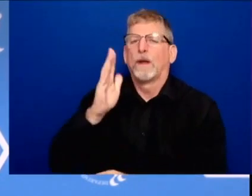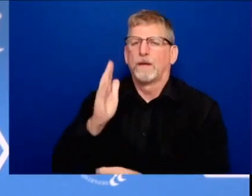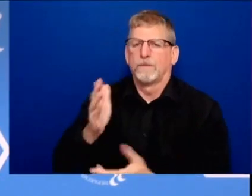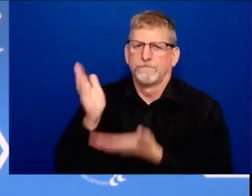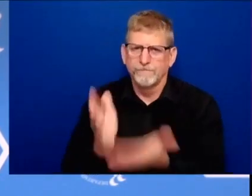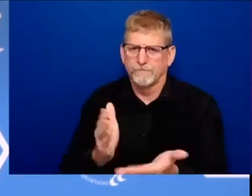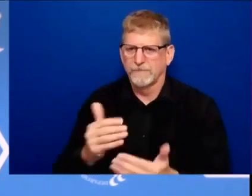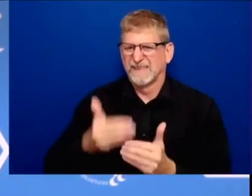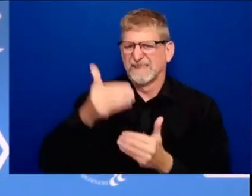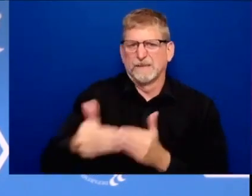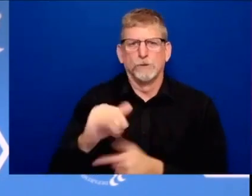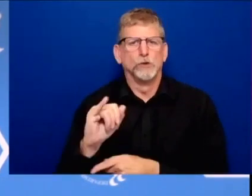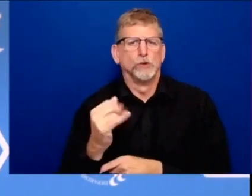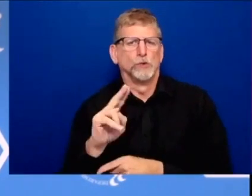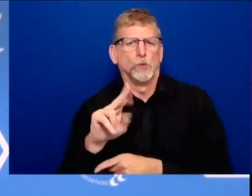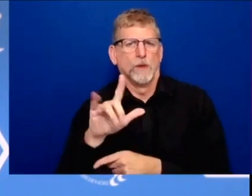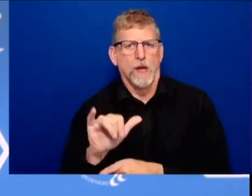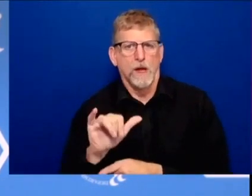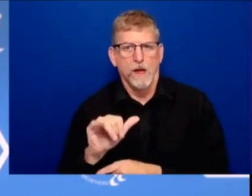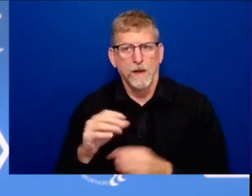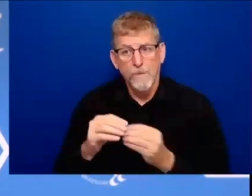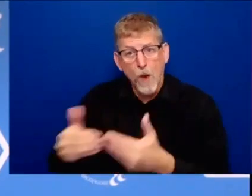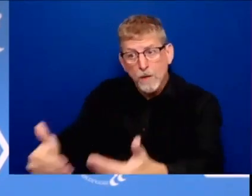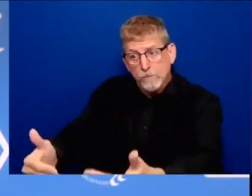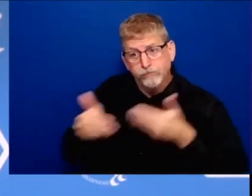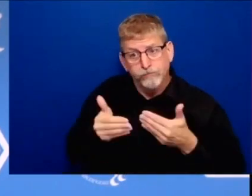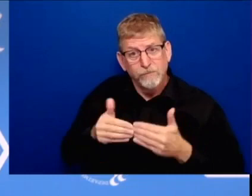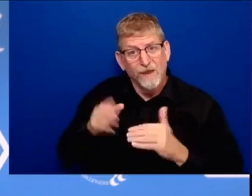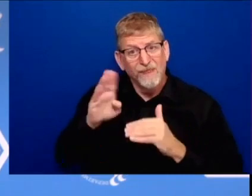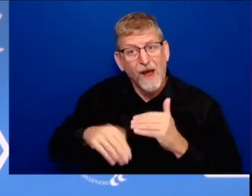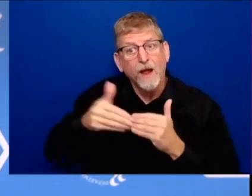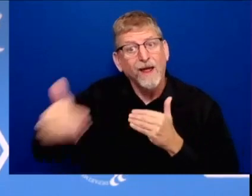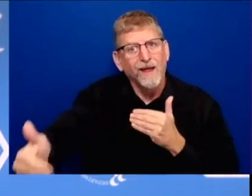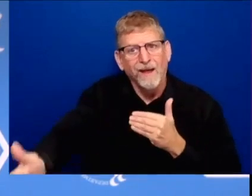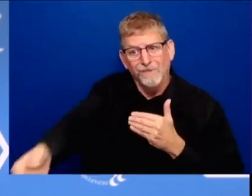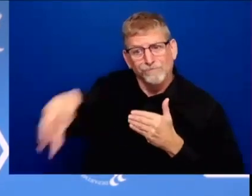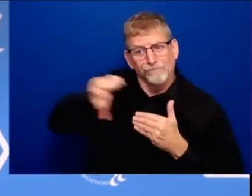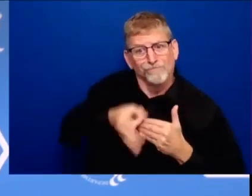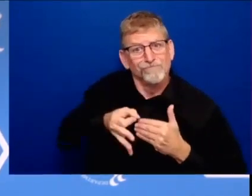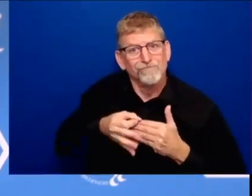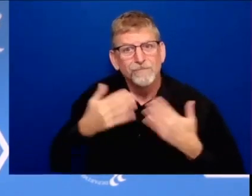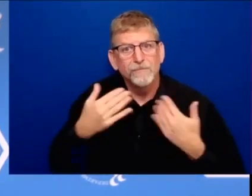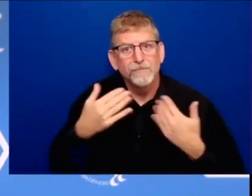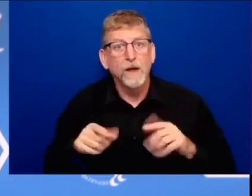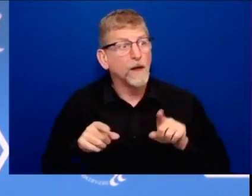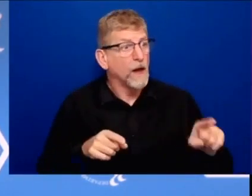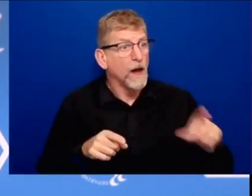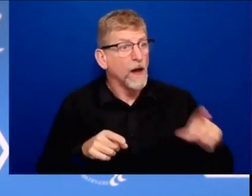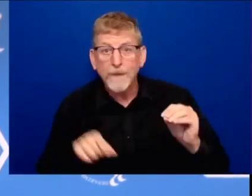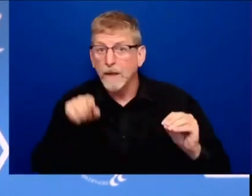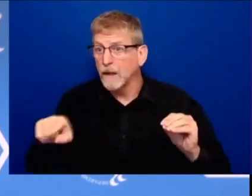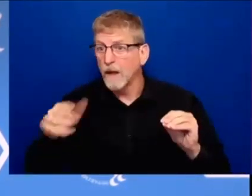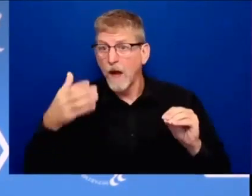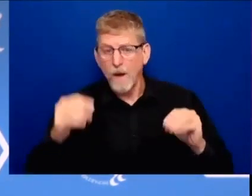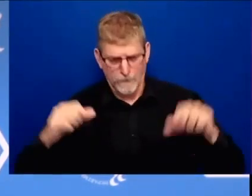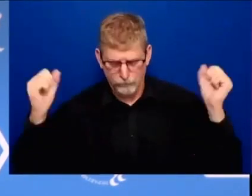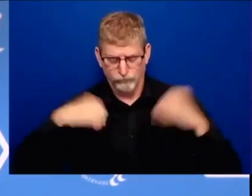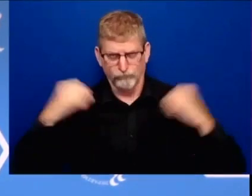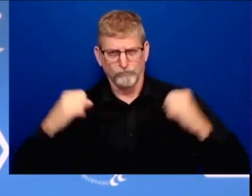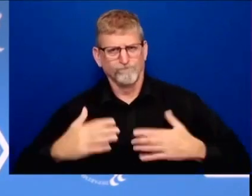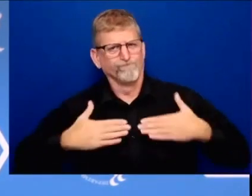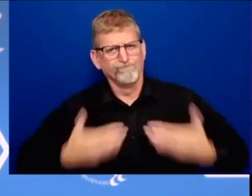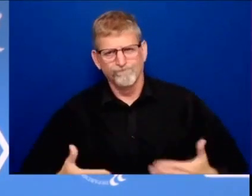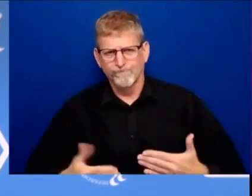and in further good news both companies agreed and we're now contractually obligated to ex to